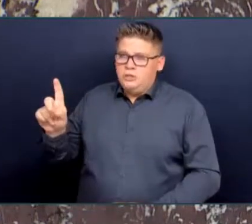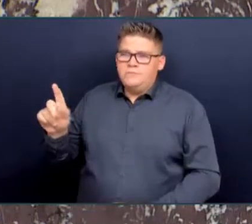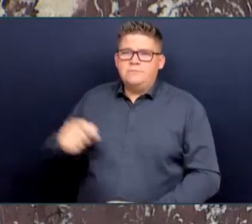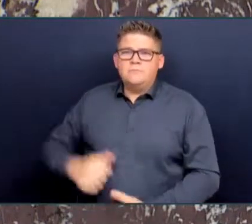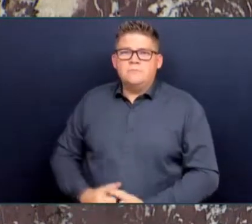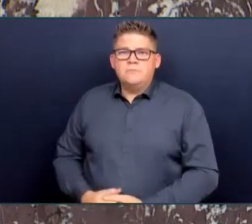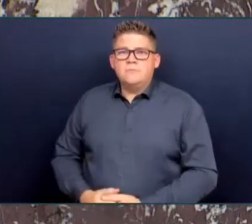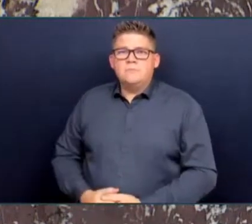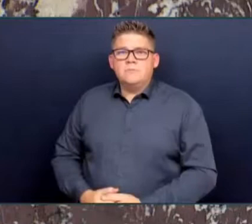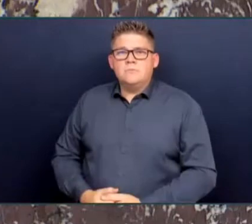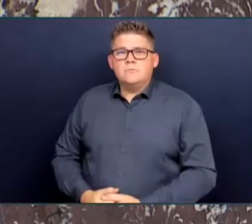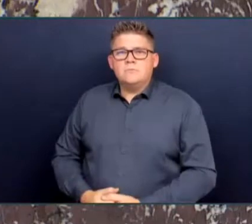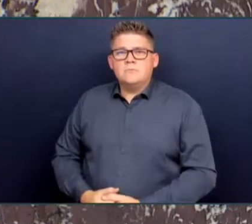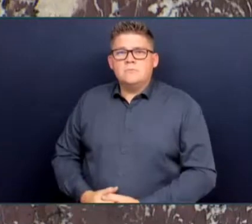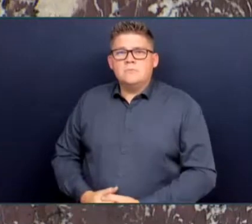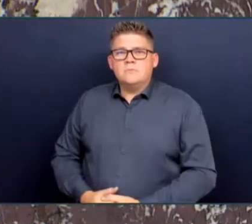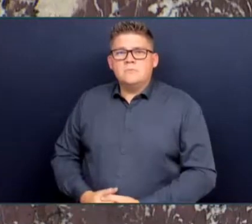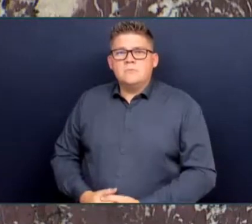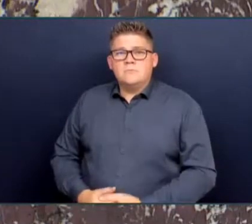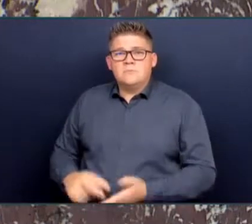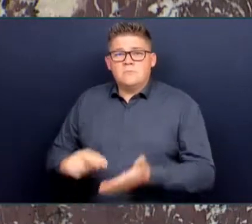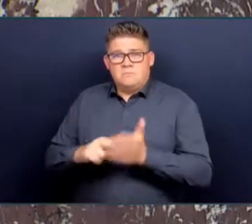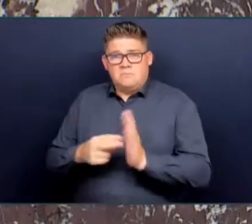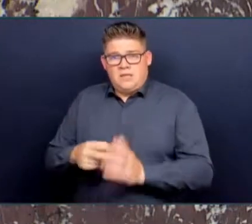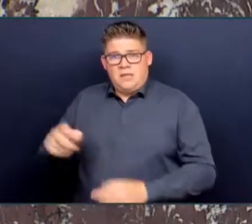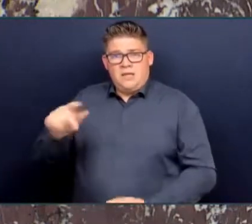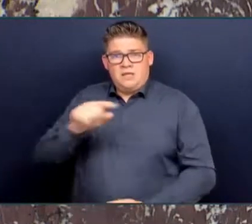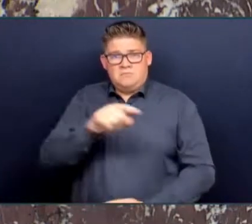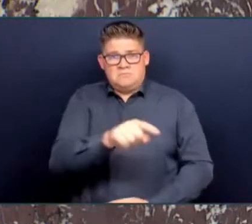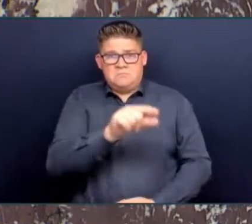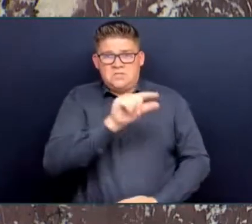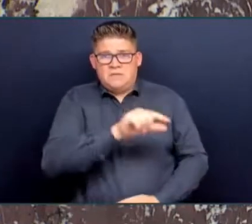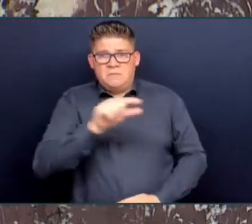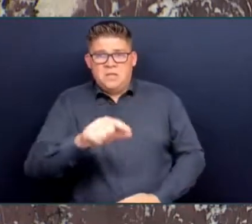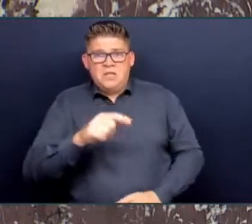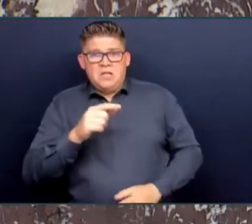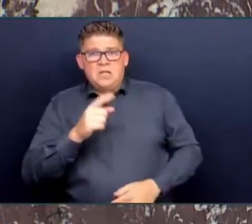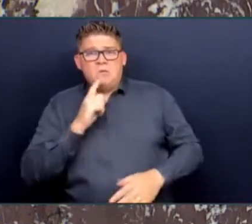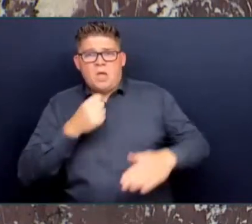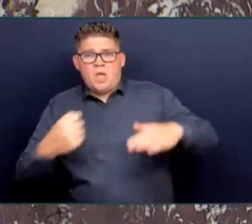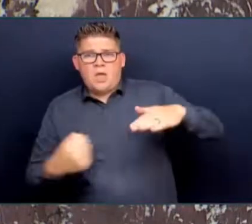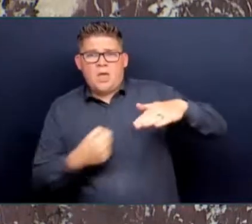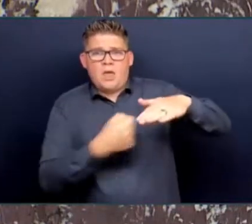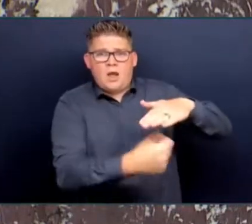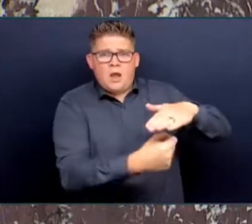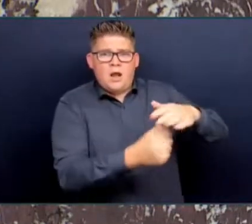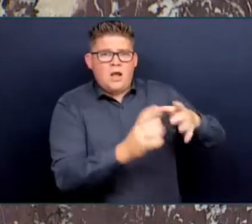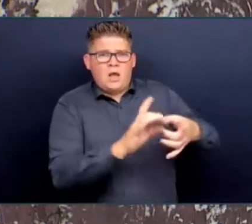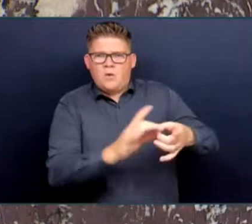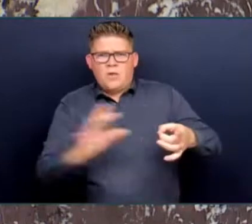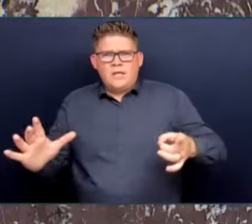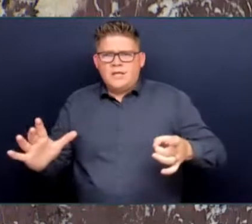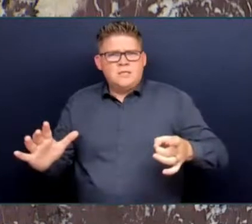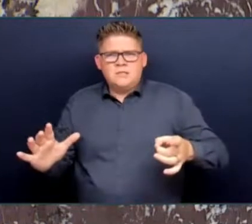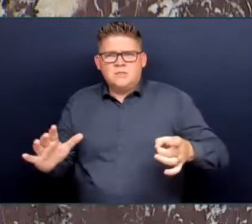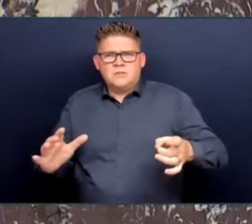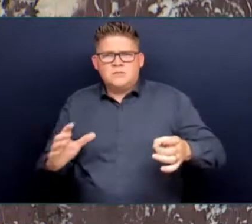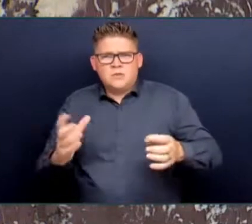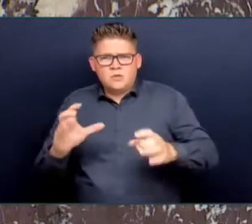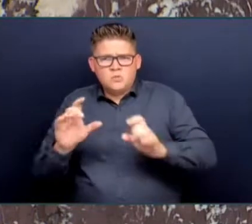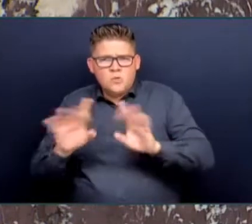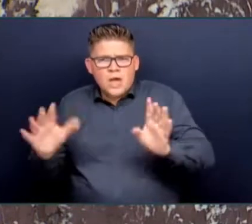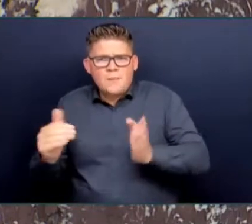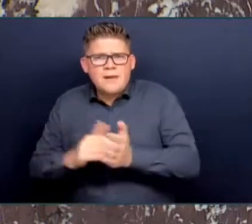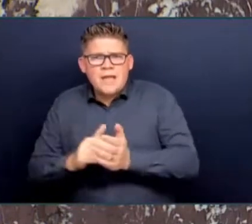offenders that are putting our communities at risk by breaching their conditions over and over again. And you know what, Mr. Speaker? It's happening